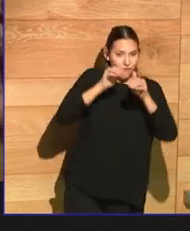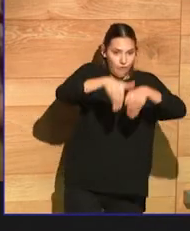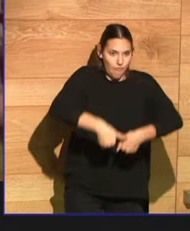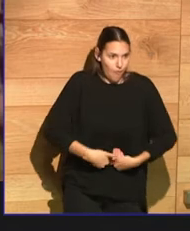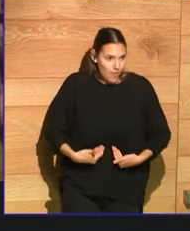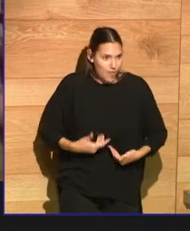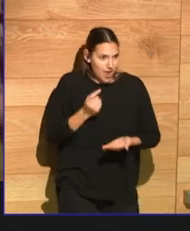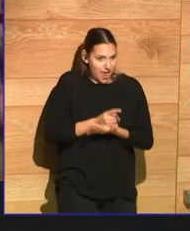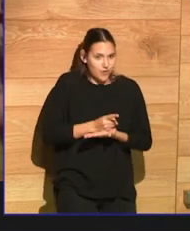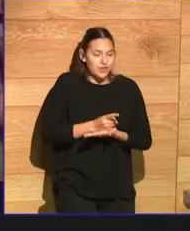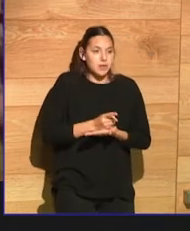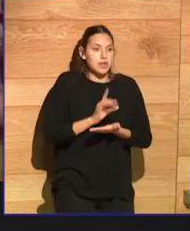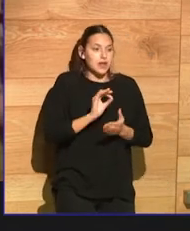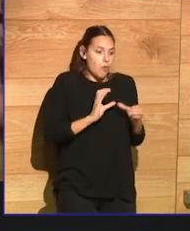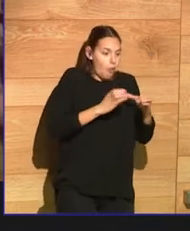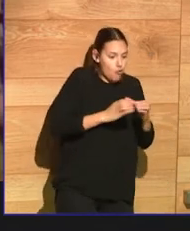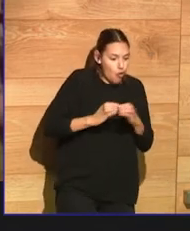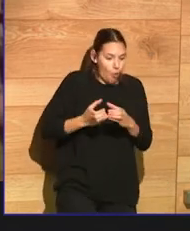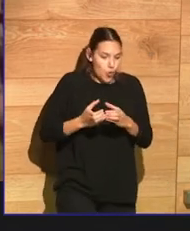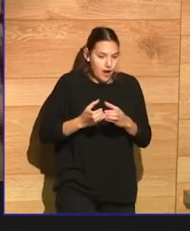I think we're just kind of seeing a version of that.